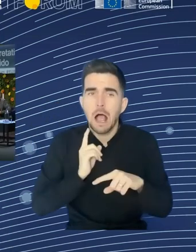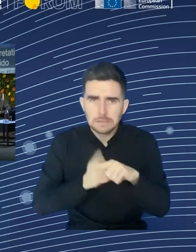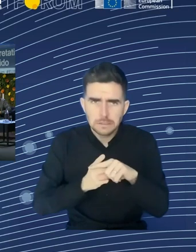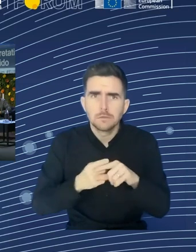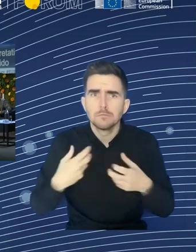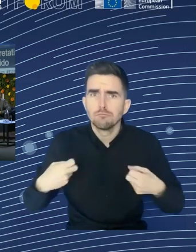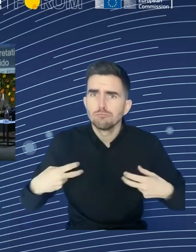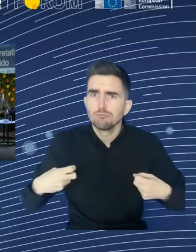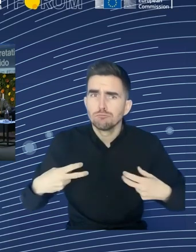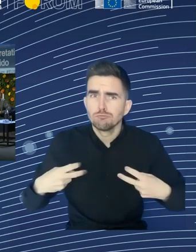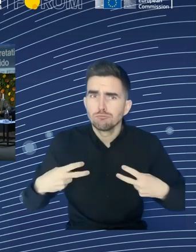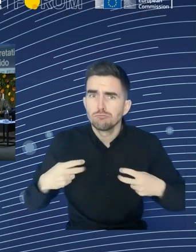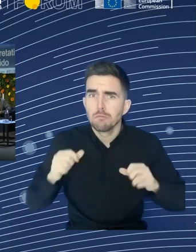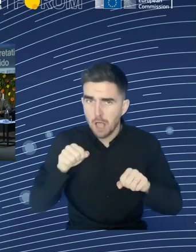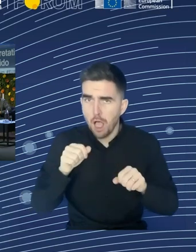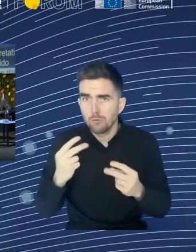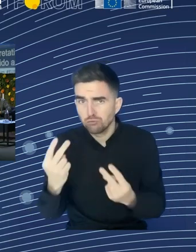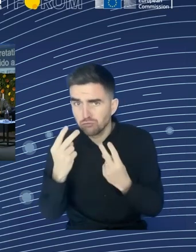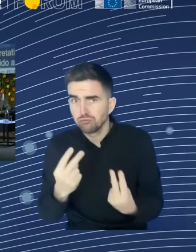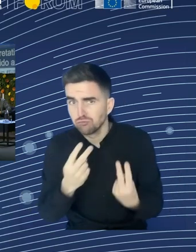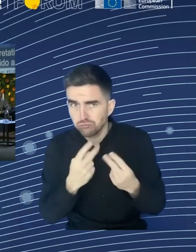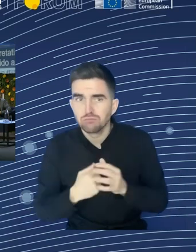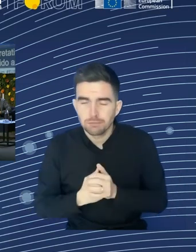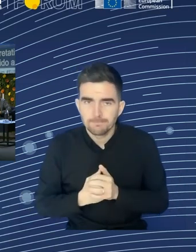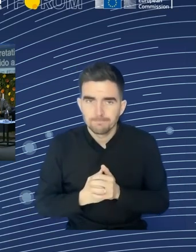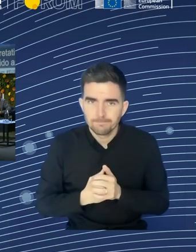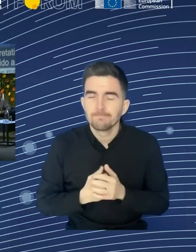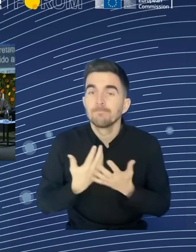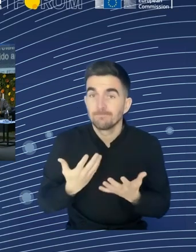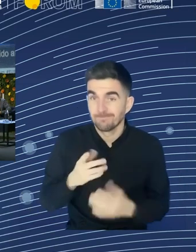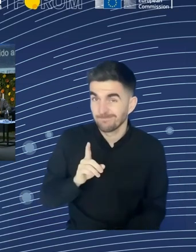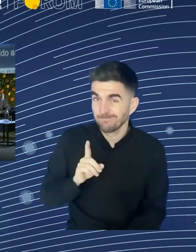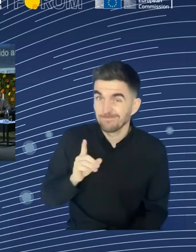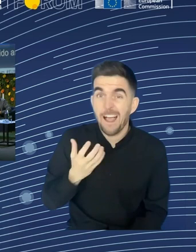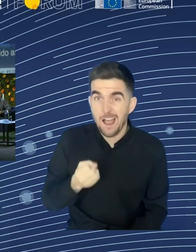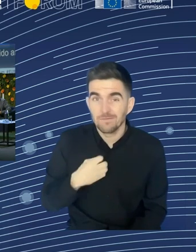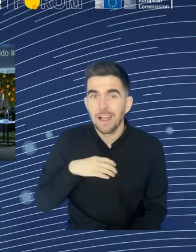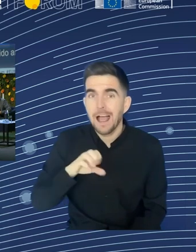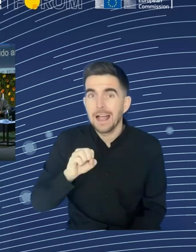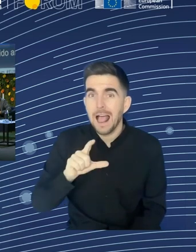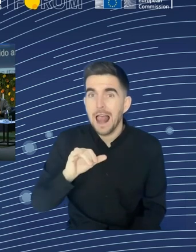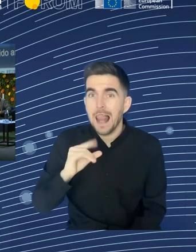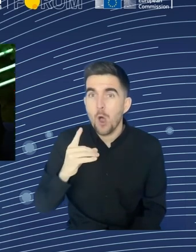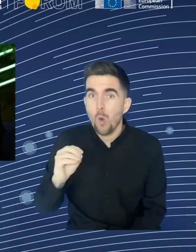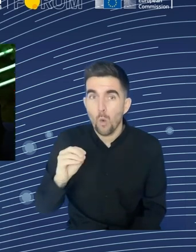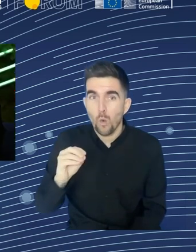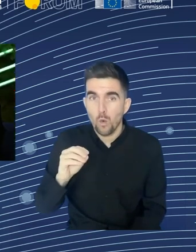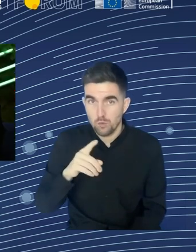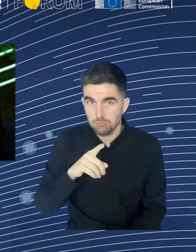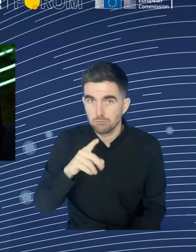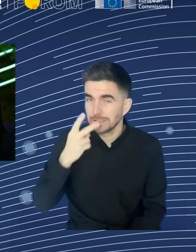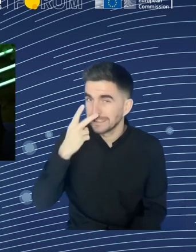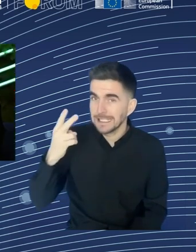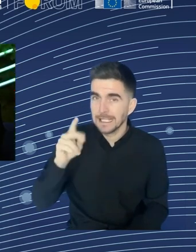and put in the code for our event which is EESRF2023 and do make sure to choose the